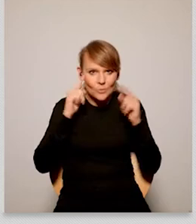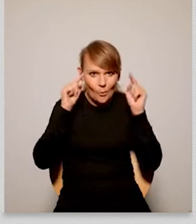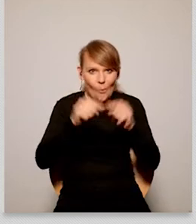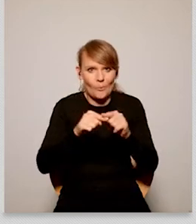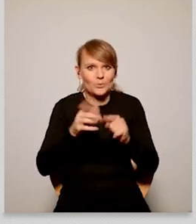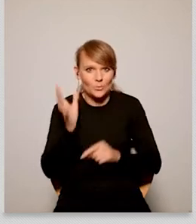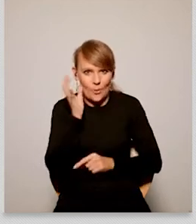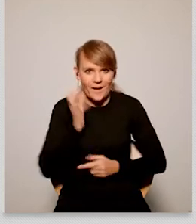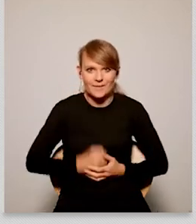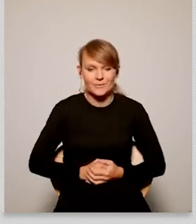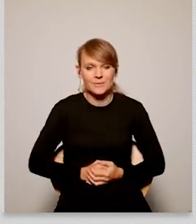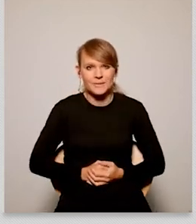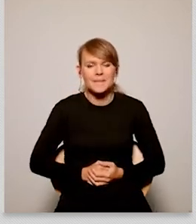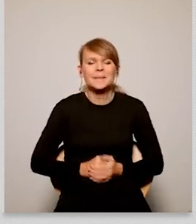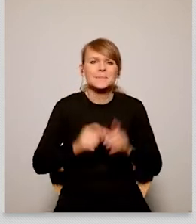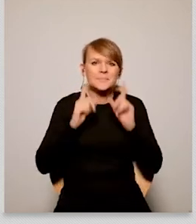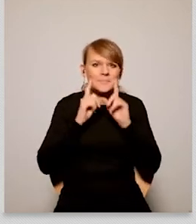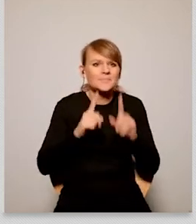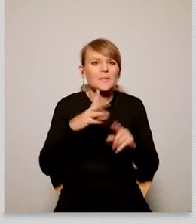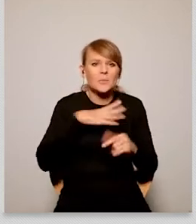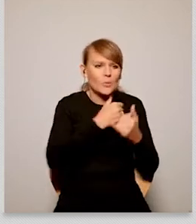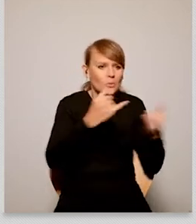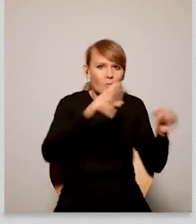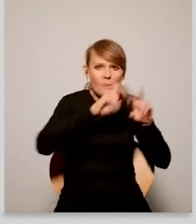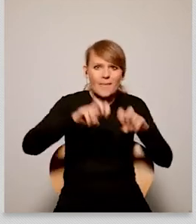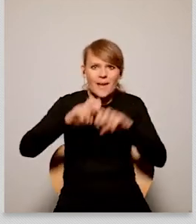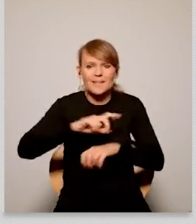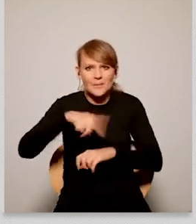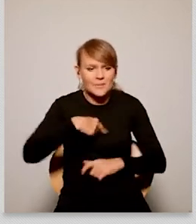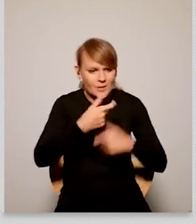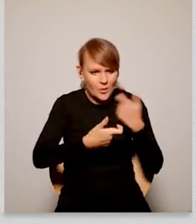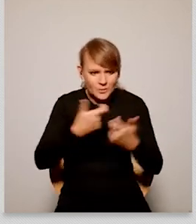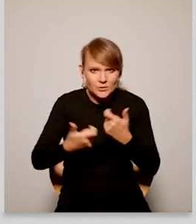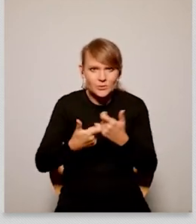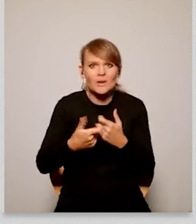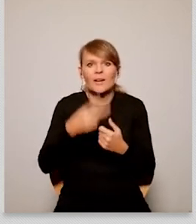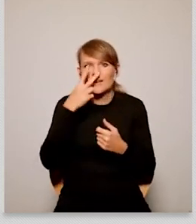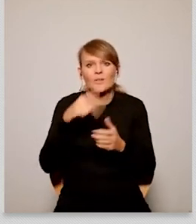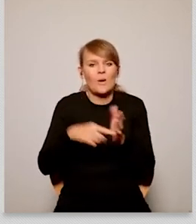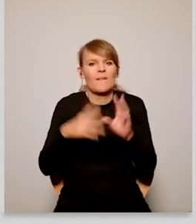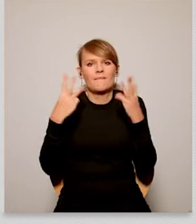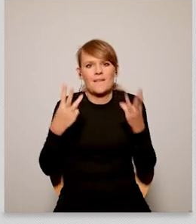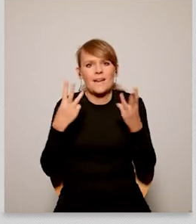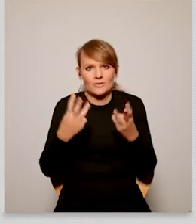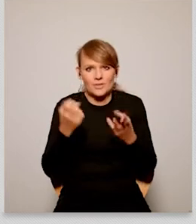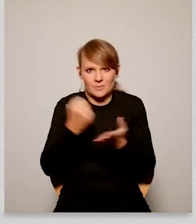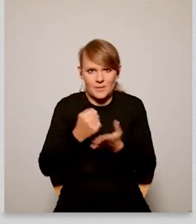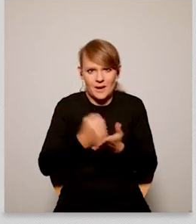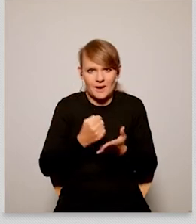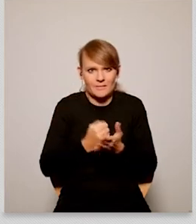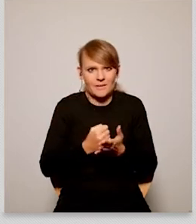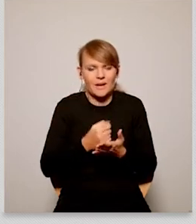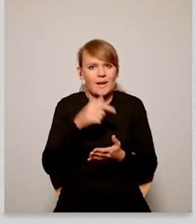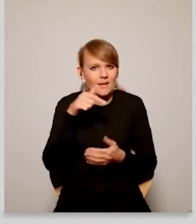it was just a coffee break you know we wanted to have it it was according to our plan so yes we've done some